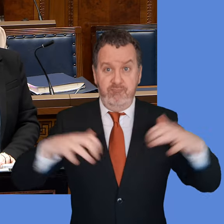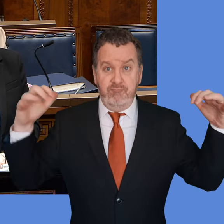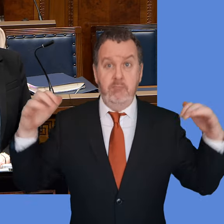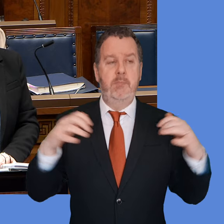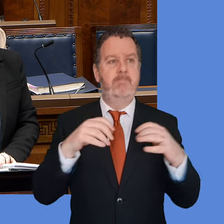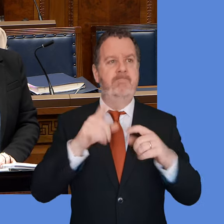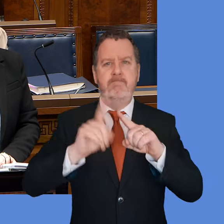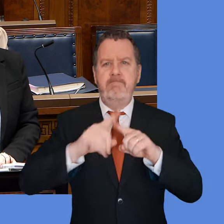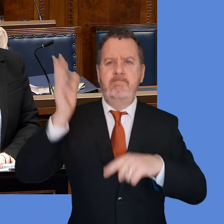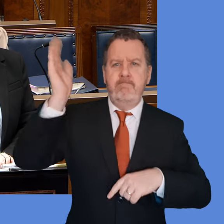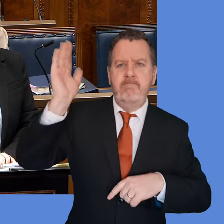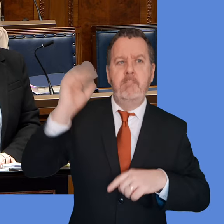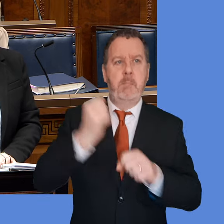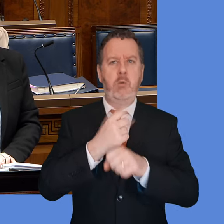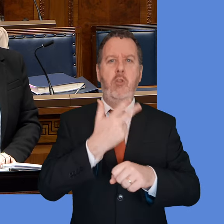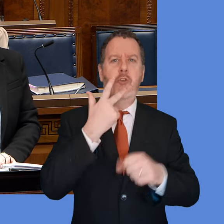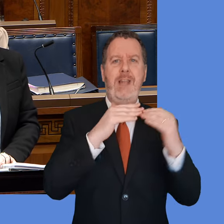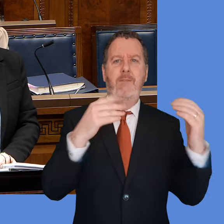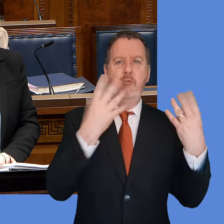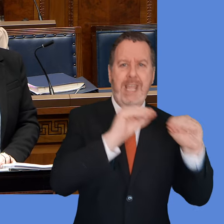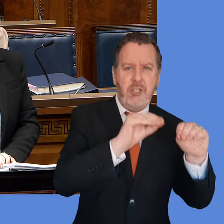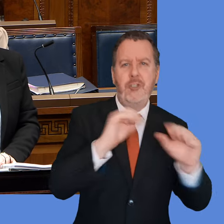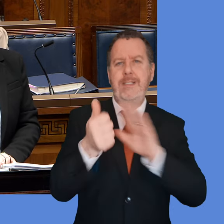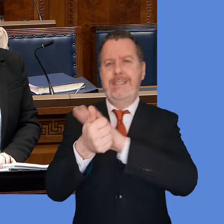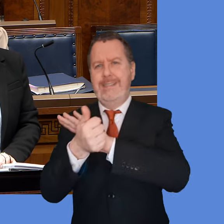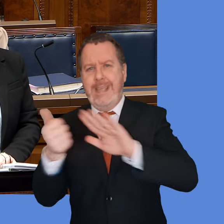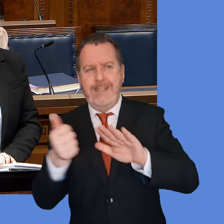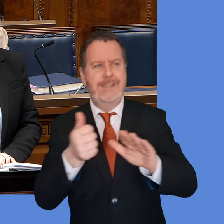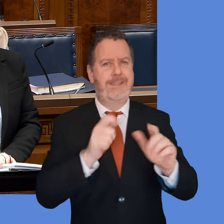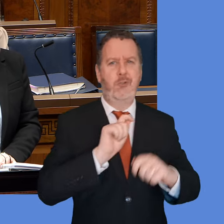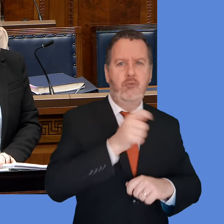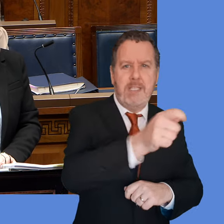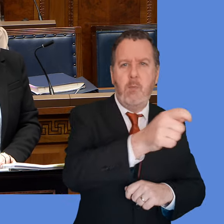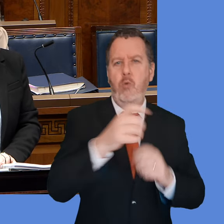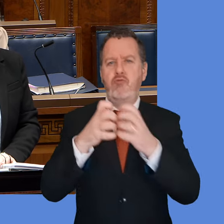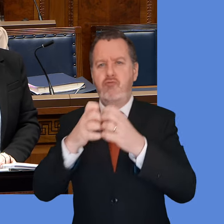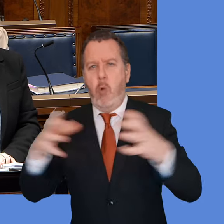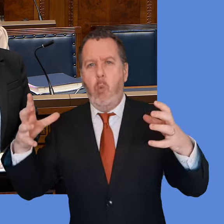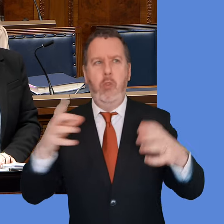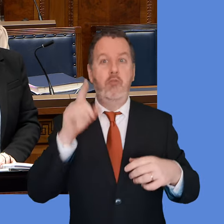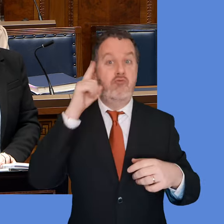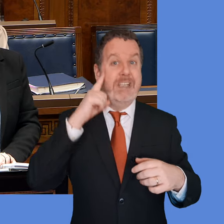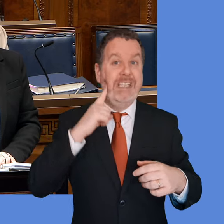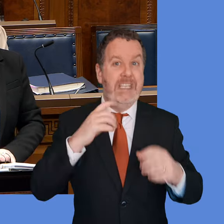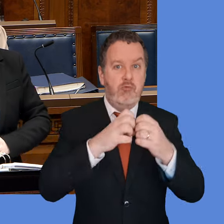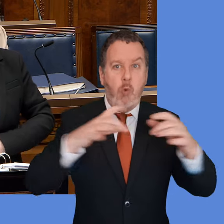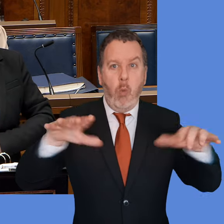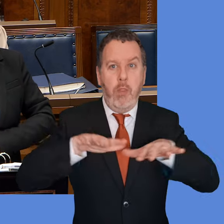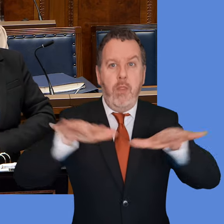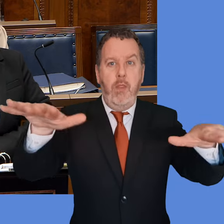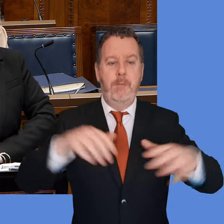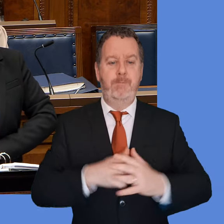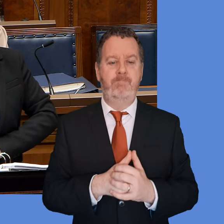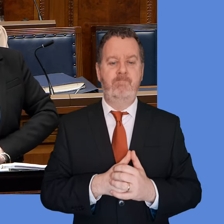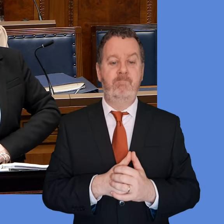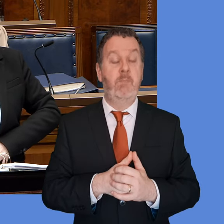matters including tertiary education and skills, infrastructure and spatial growth and the potential for green growth in the region. A refreshed memorandum